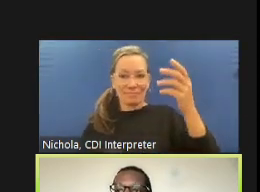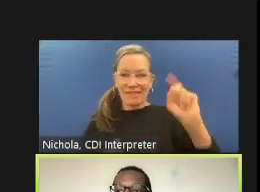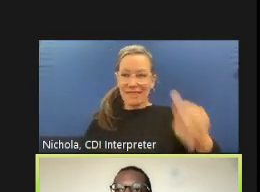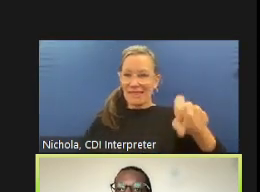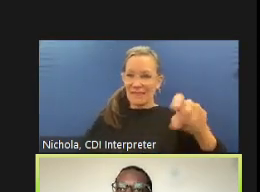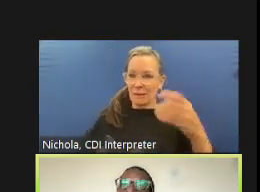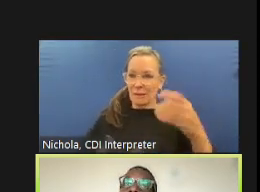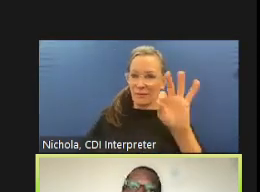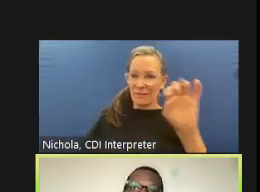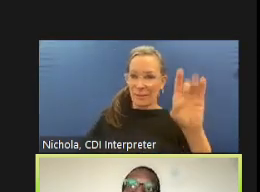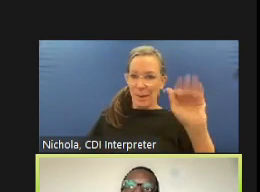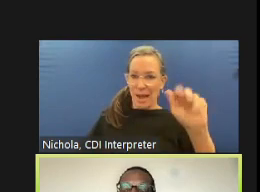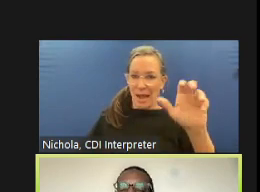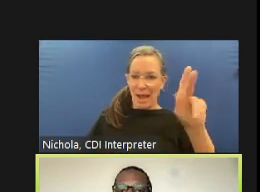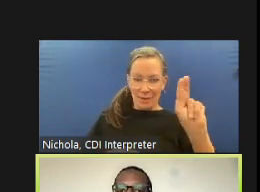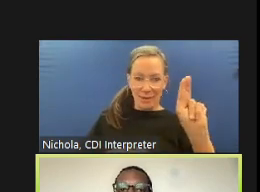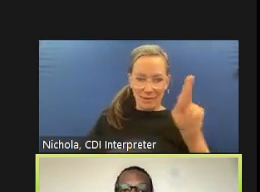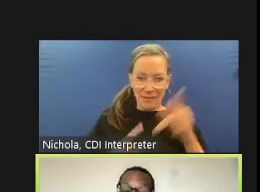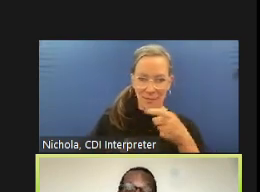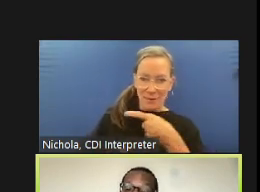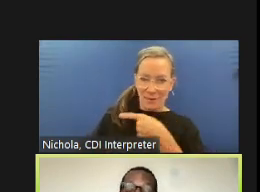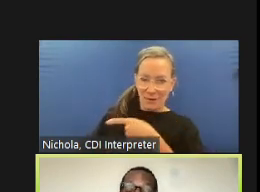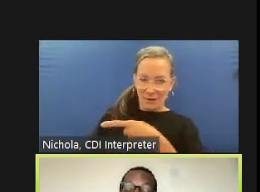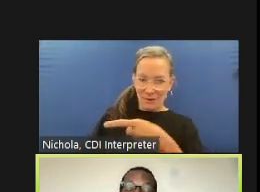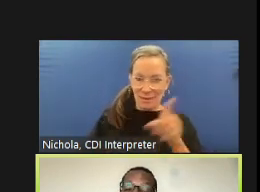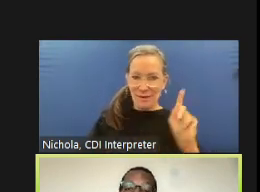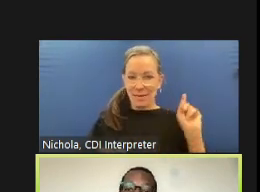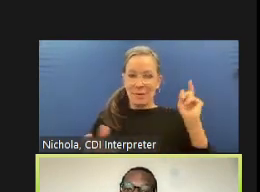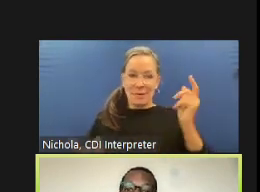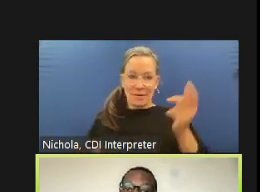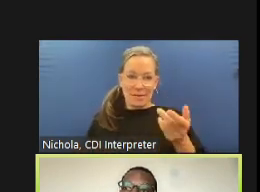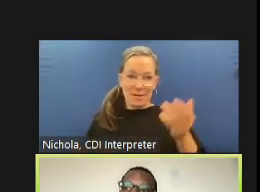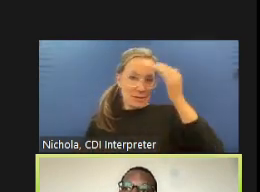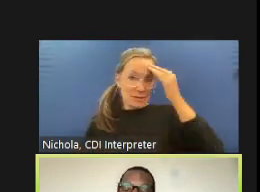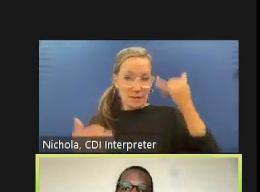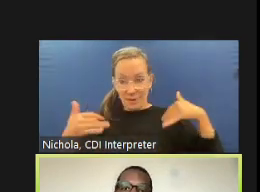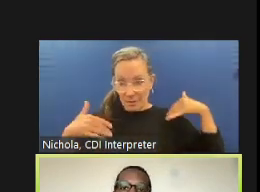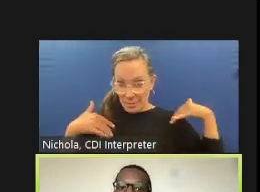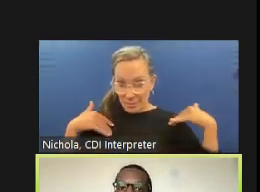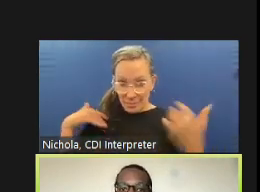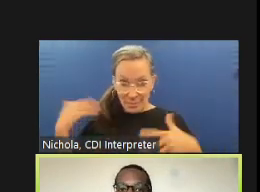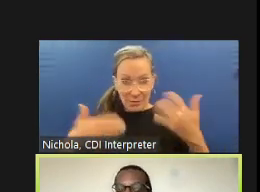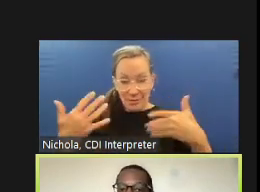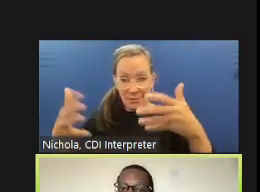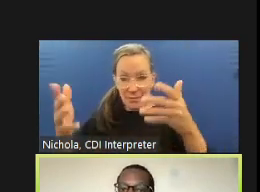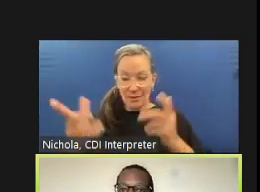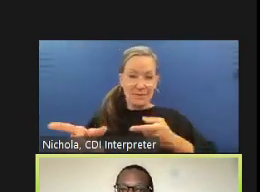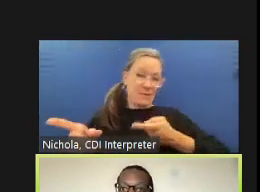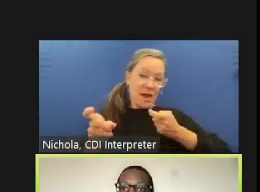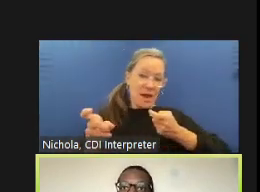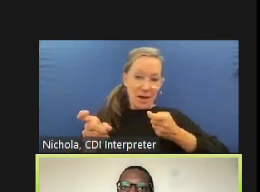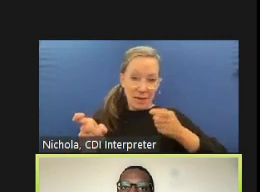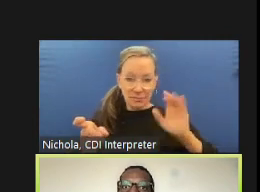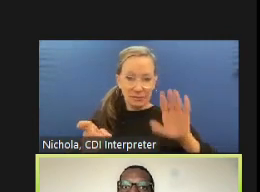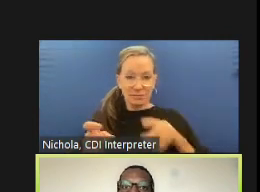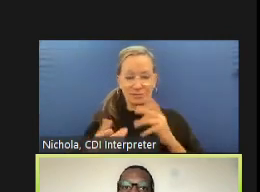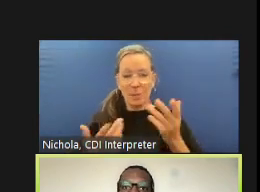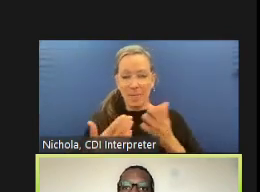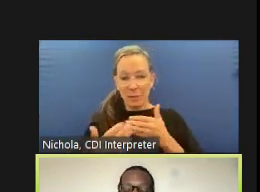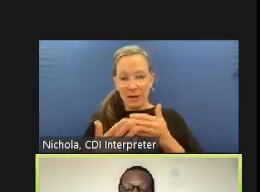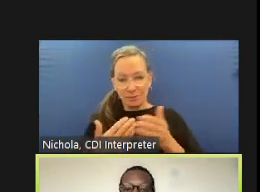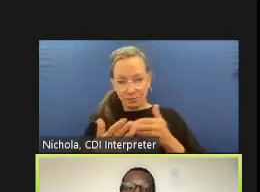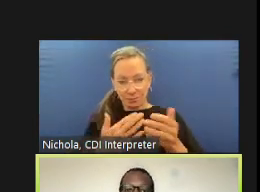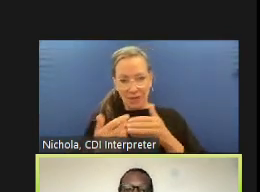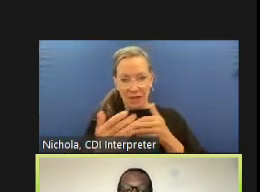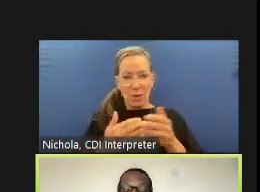enough time and it it's one of those things again communities face this constantly because there's this tension between um